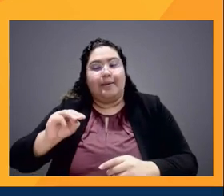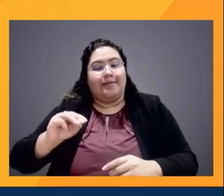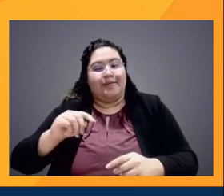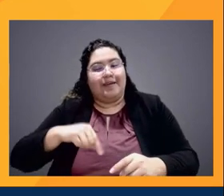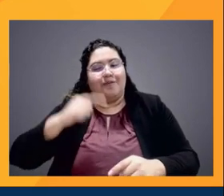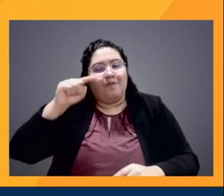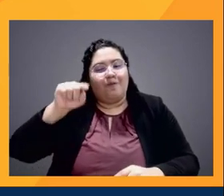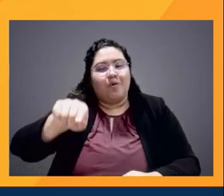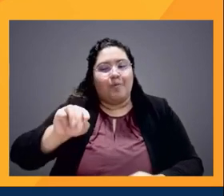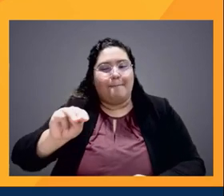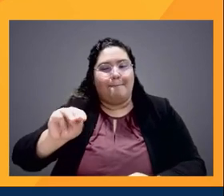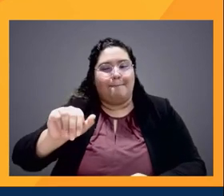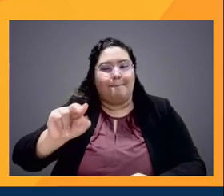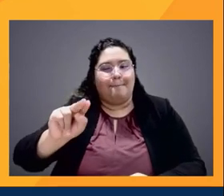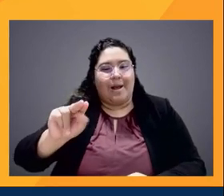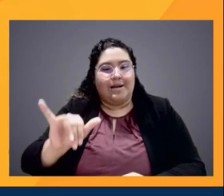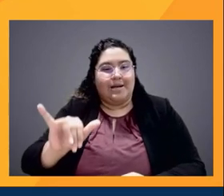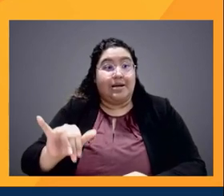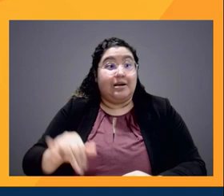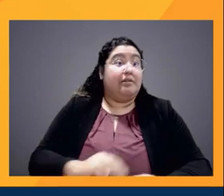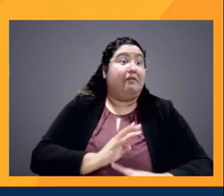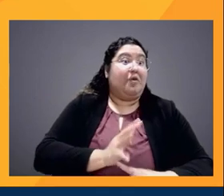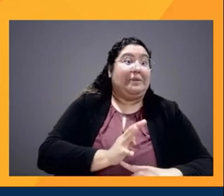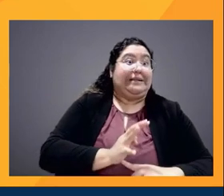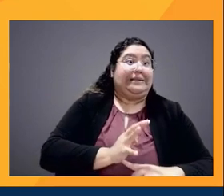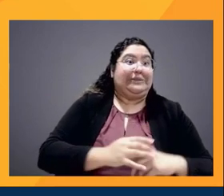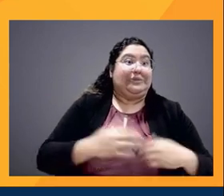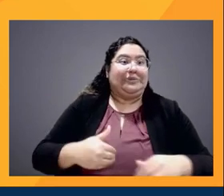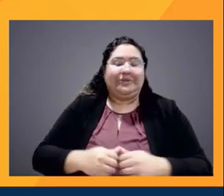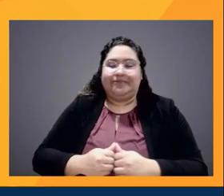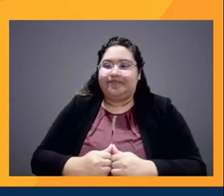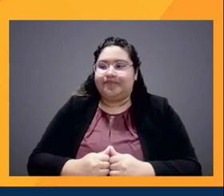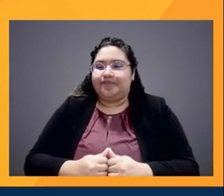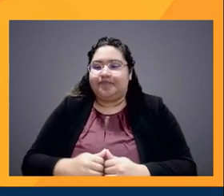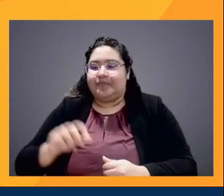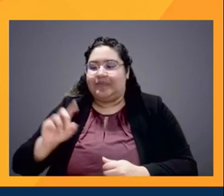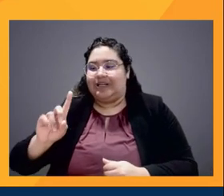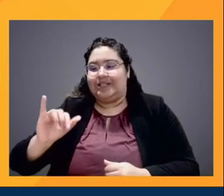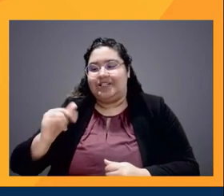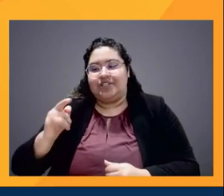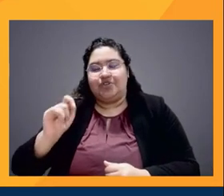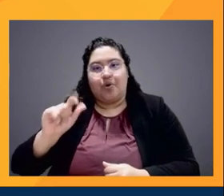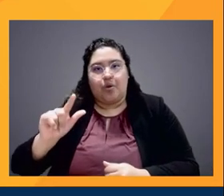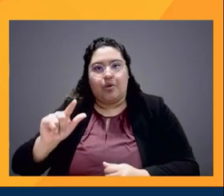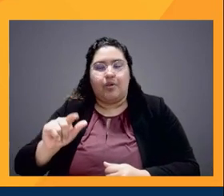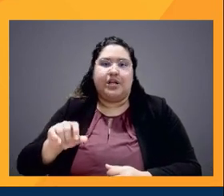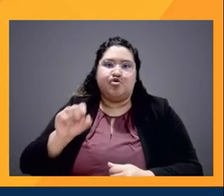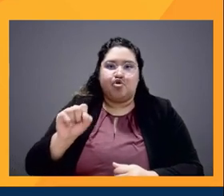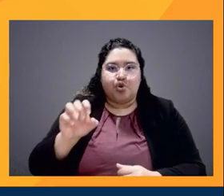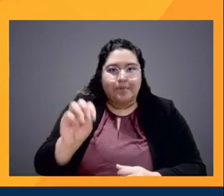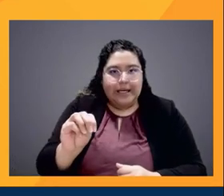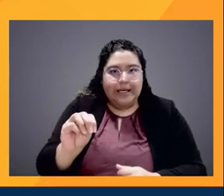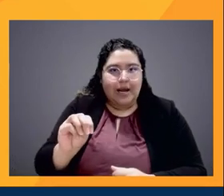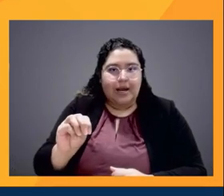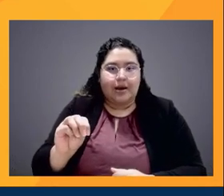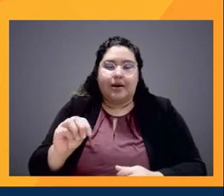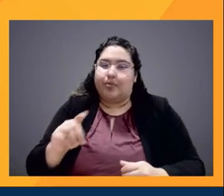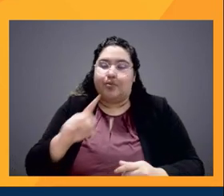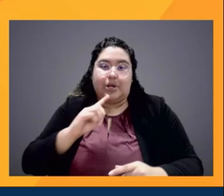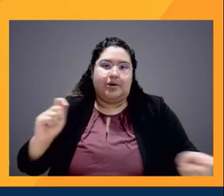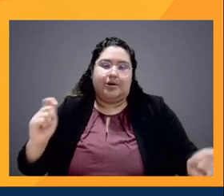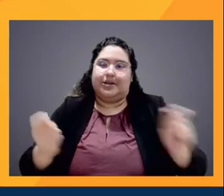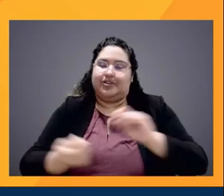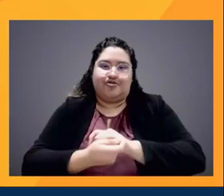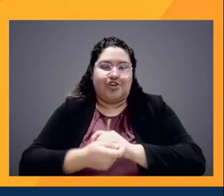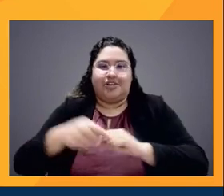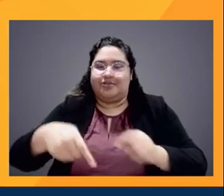And we have four minutes. Digital and social media have changed the landscape of the future of media and entertainment. How